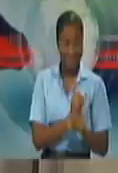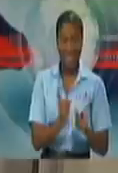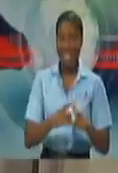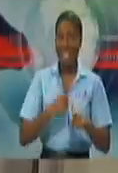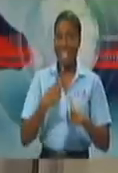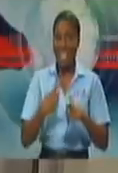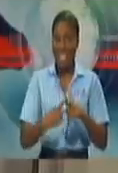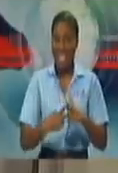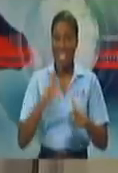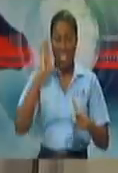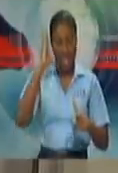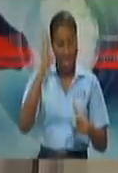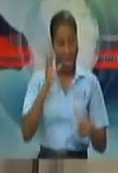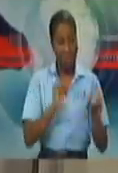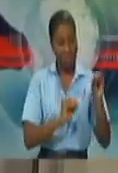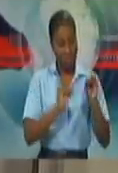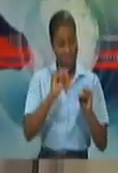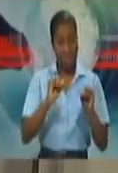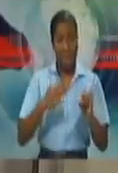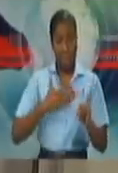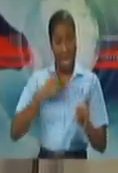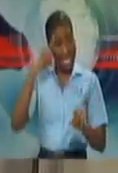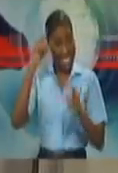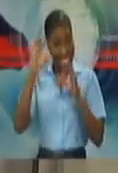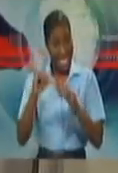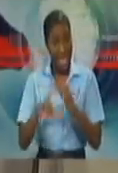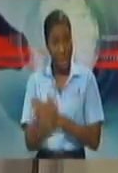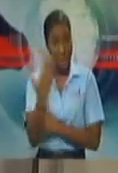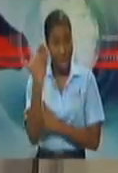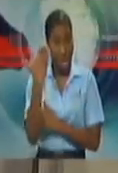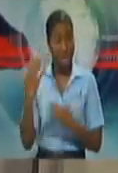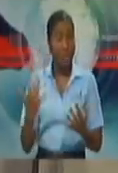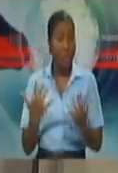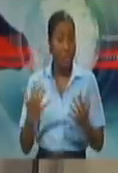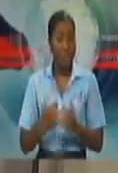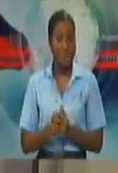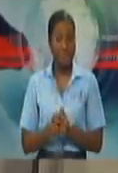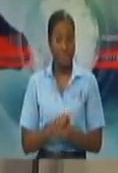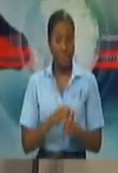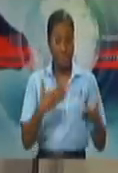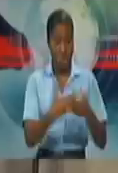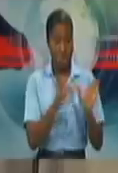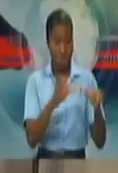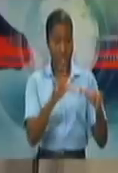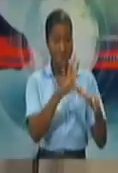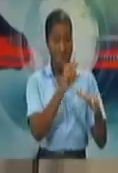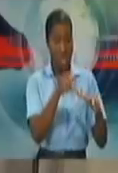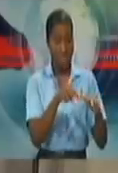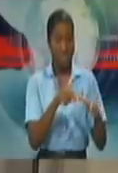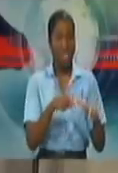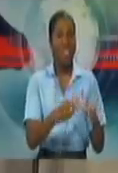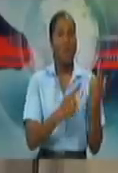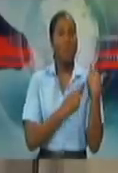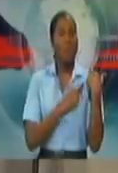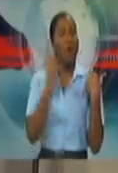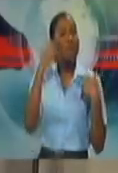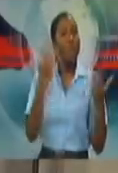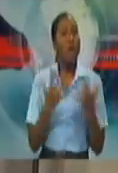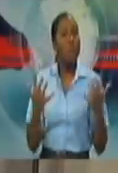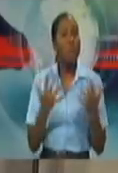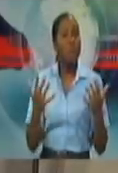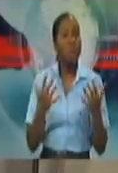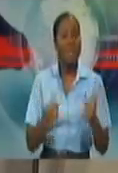them, I insisted, I took that decision this morning, that they will be as part of their job description to actually